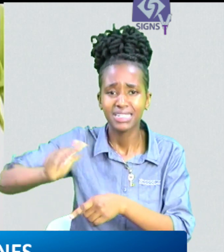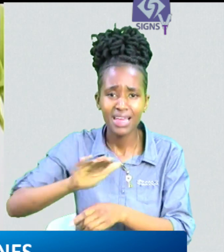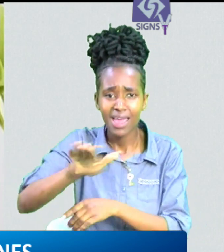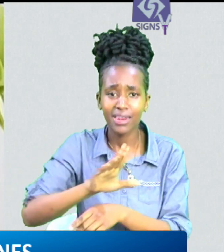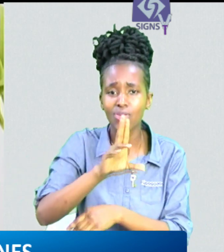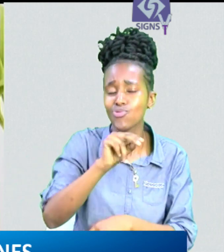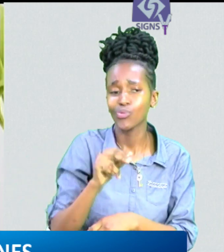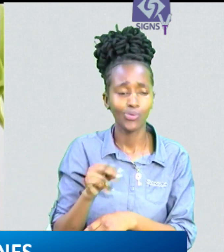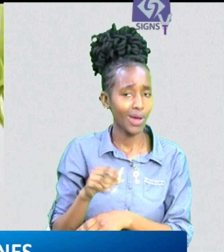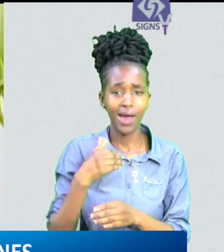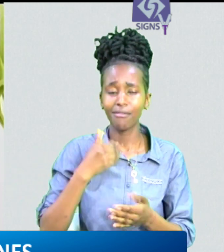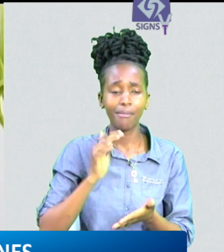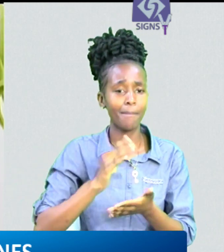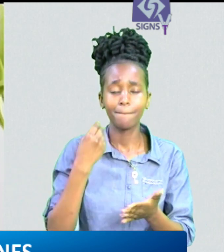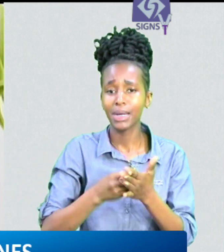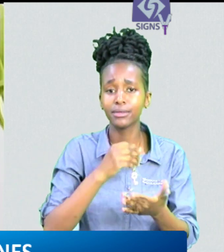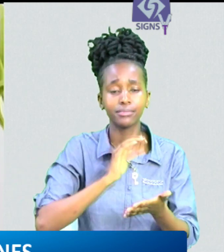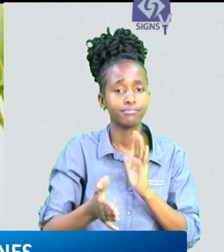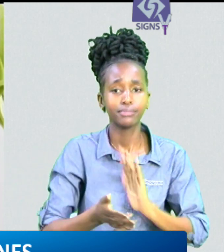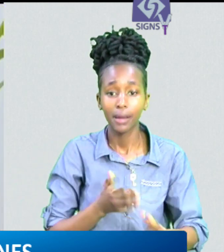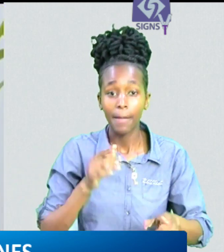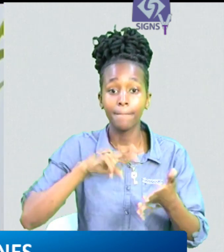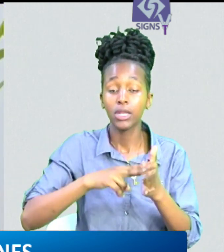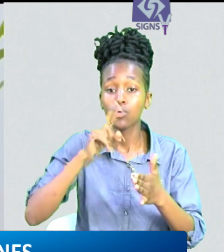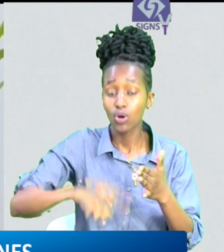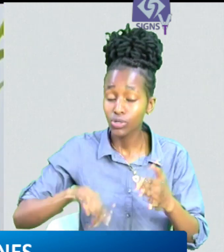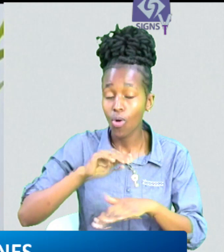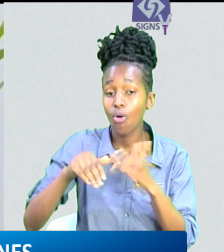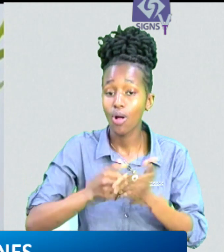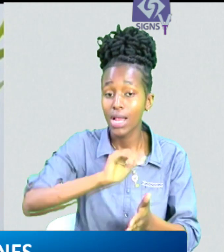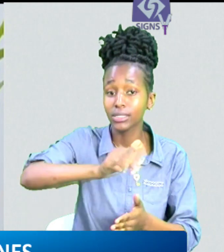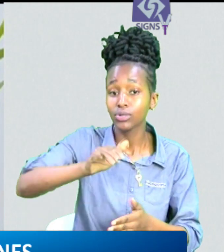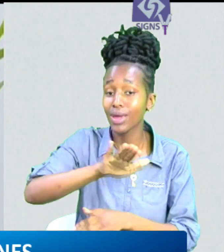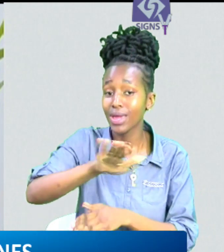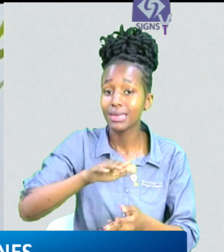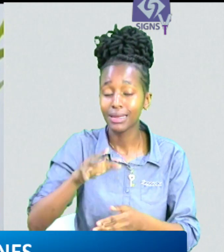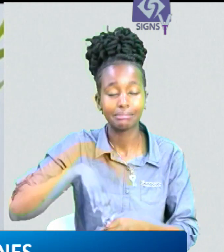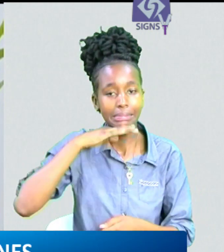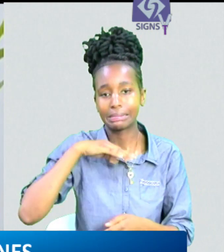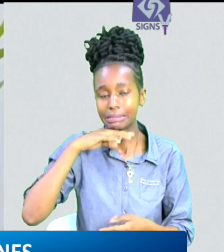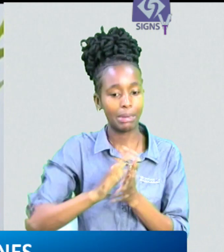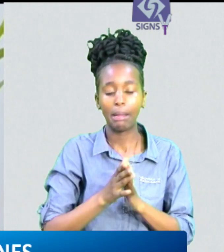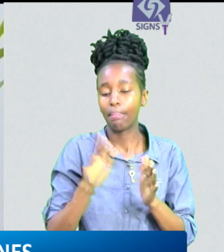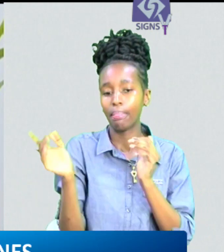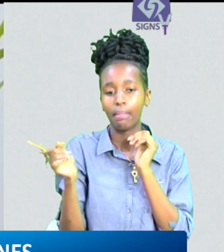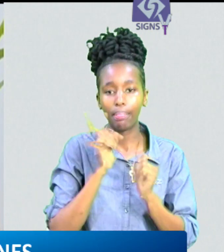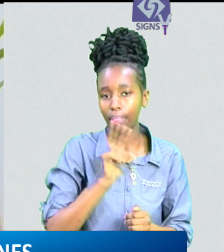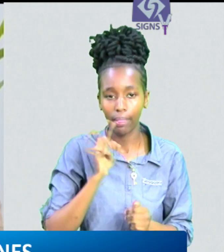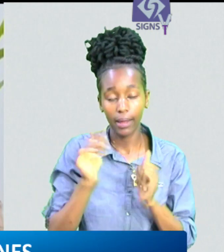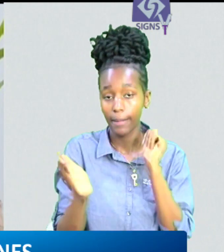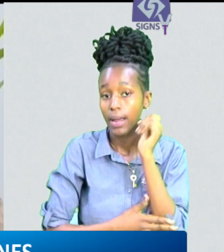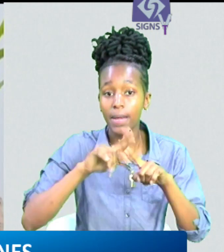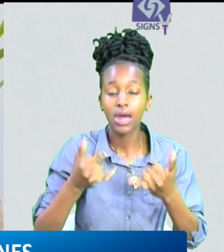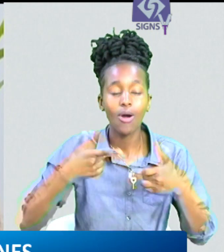our urban areas are decaying they are dying don't allow them to die in your hands county governments have made significant strides